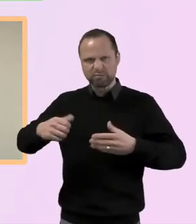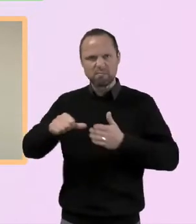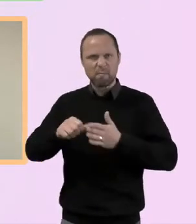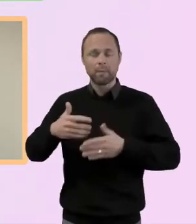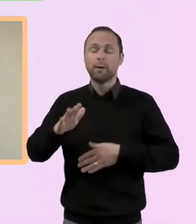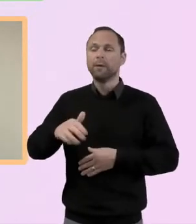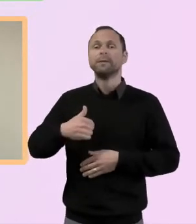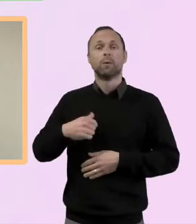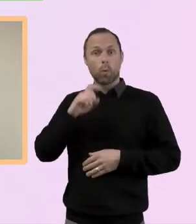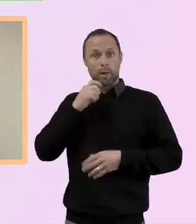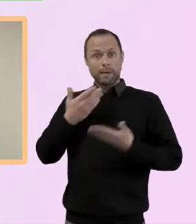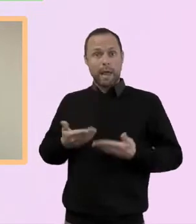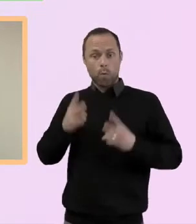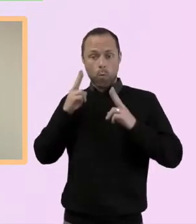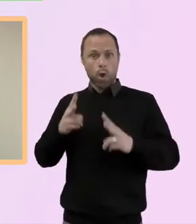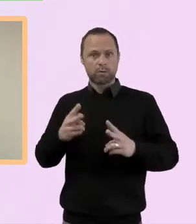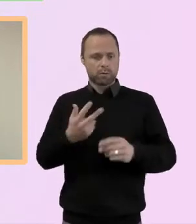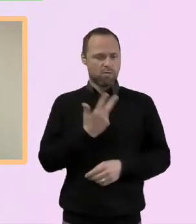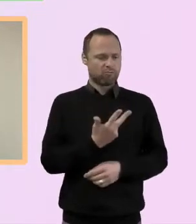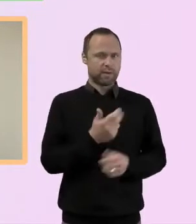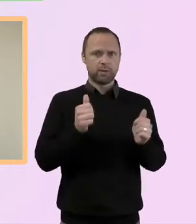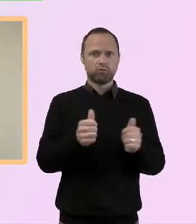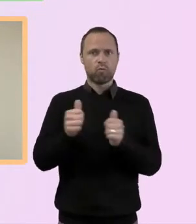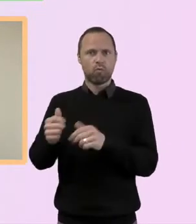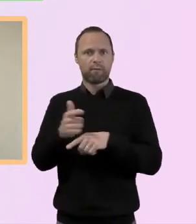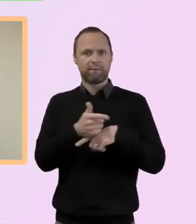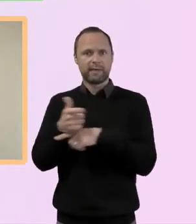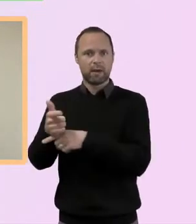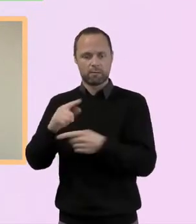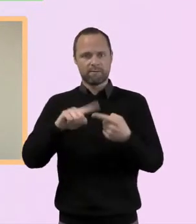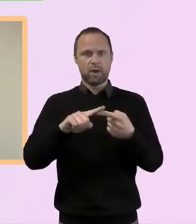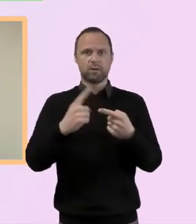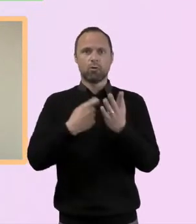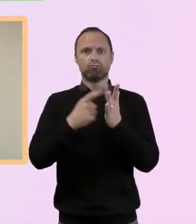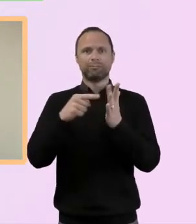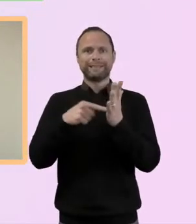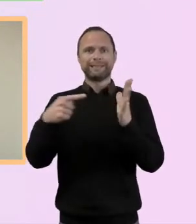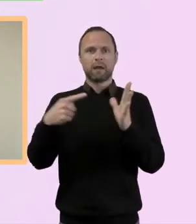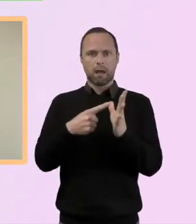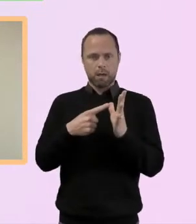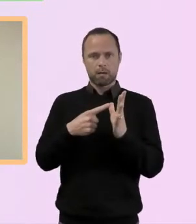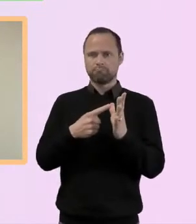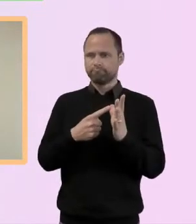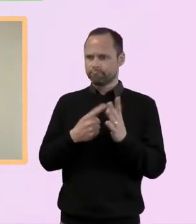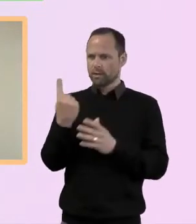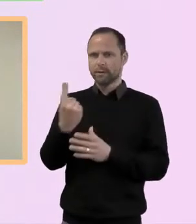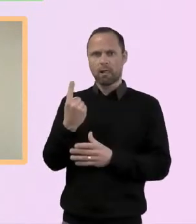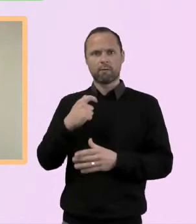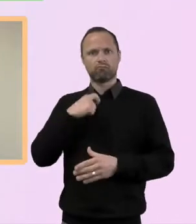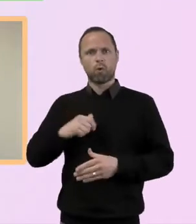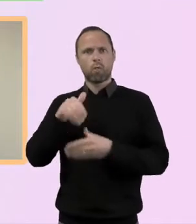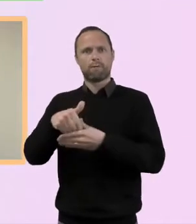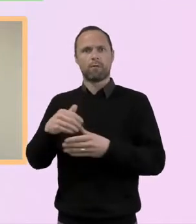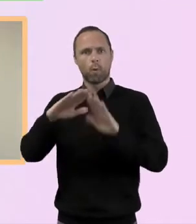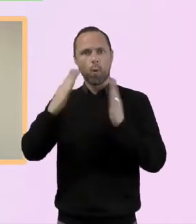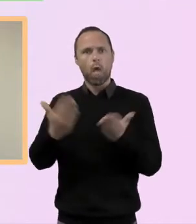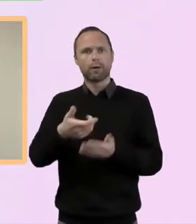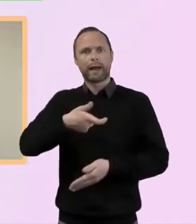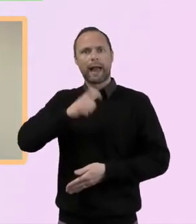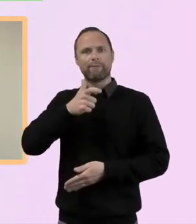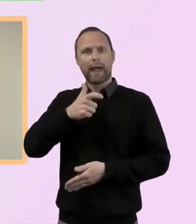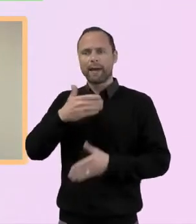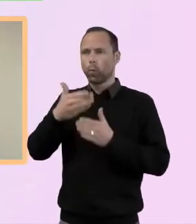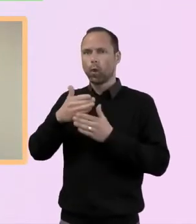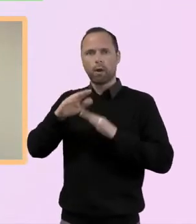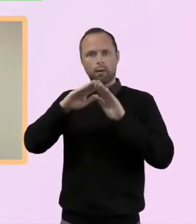short videos now. One from Rita, who's involved in World Cafe, working amongst people from across